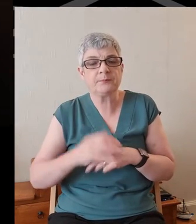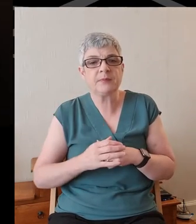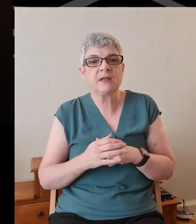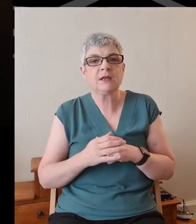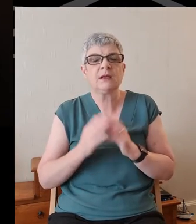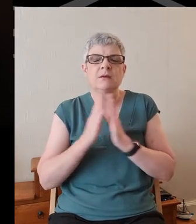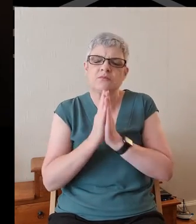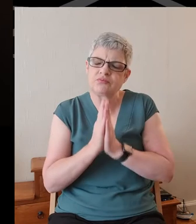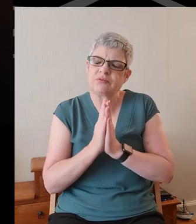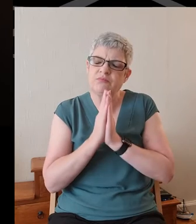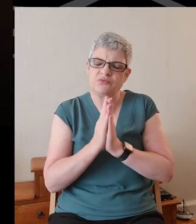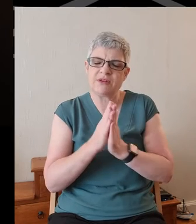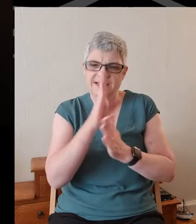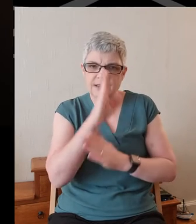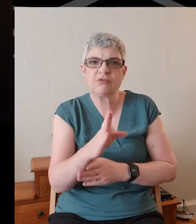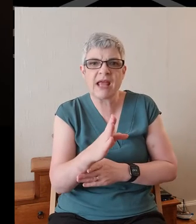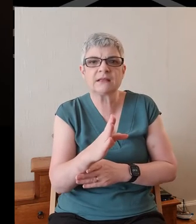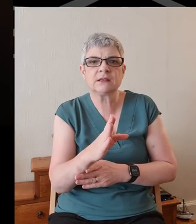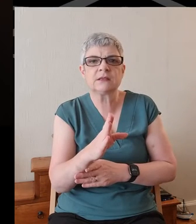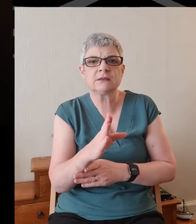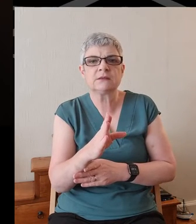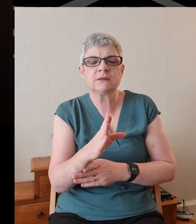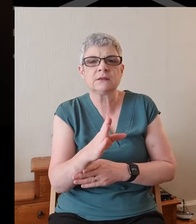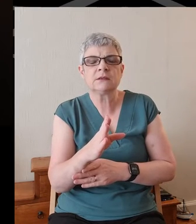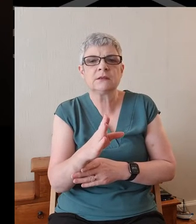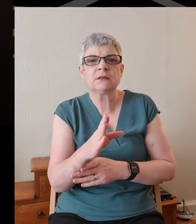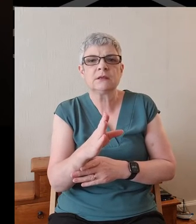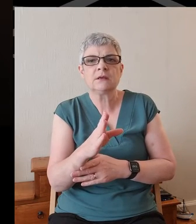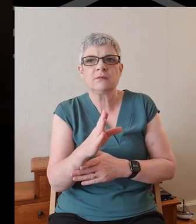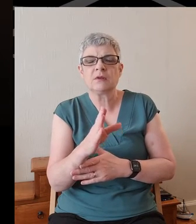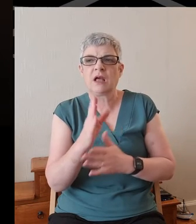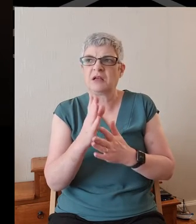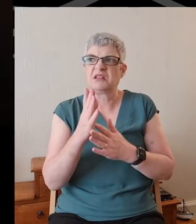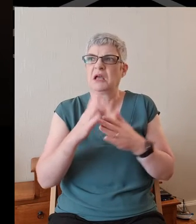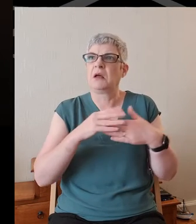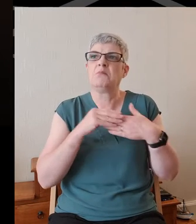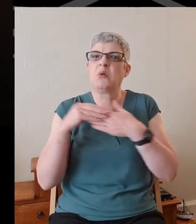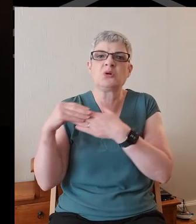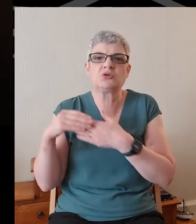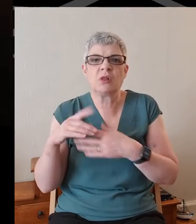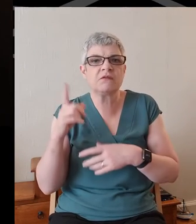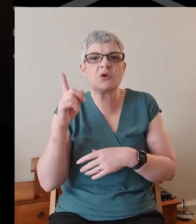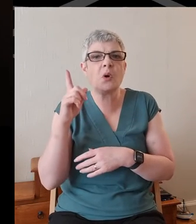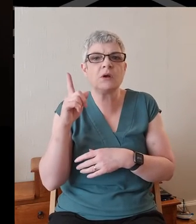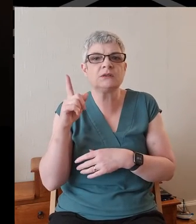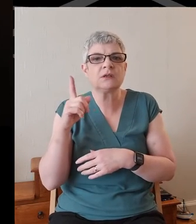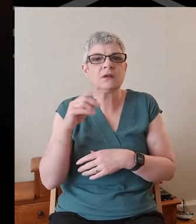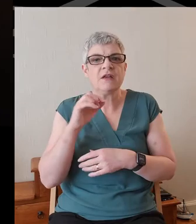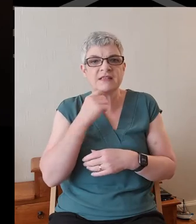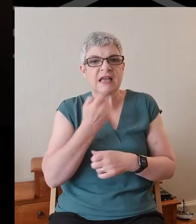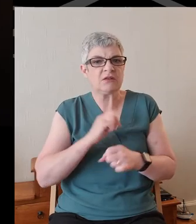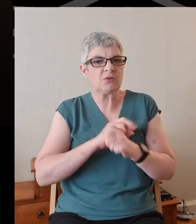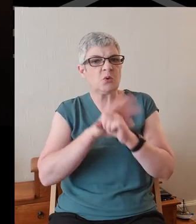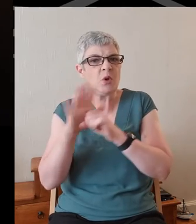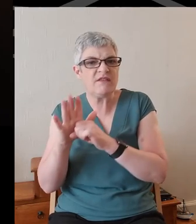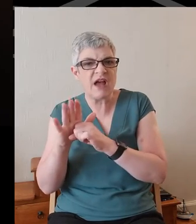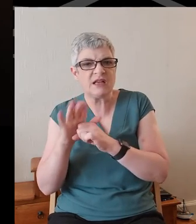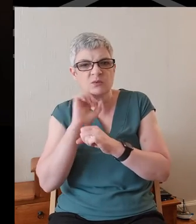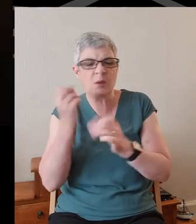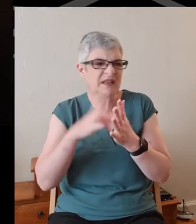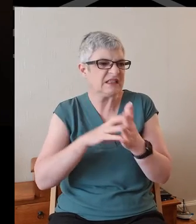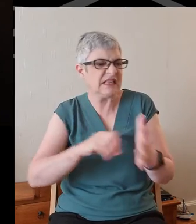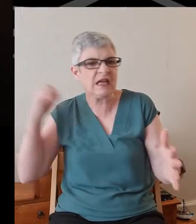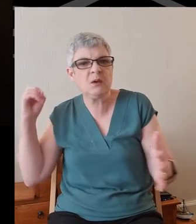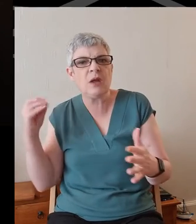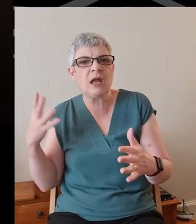prayed very directly and definitely and as an apostle of God that the coronavirus would be taken